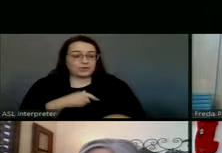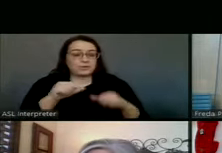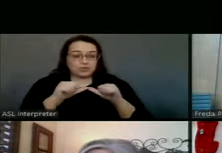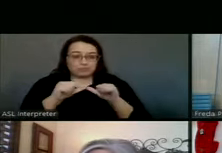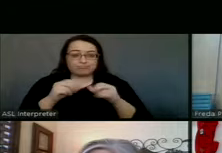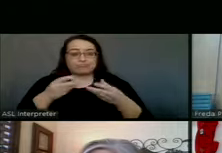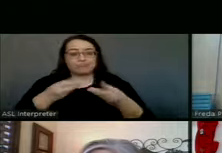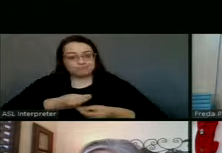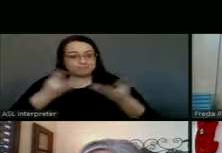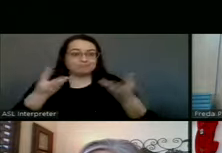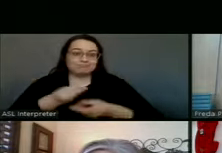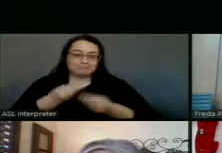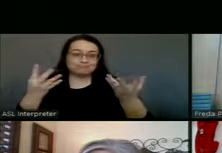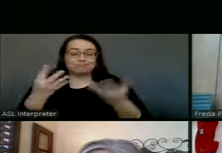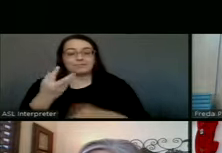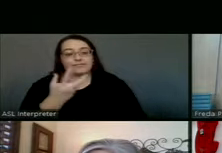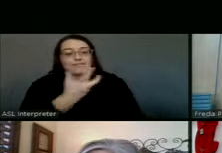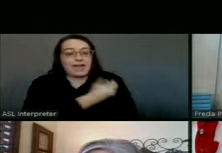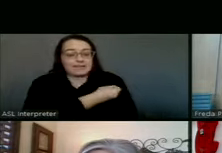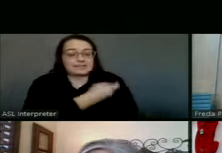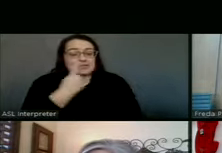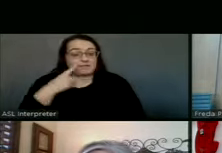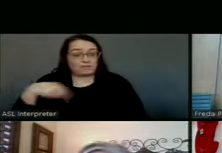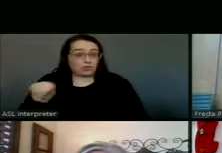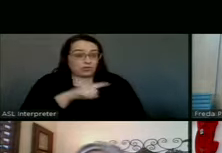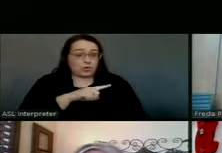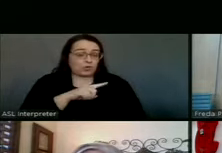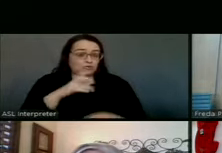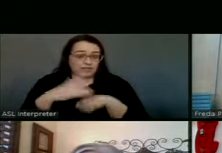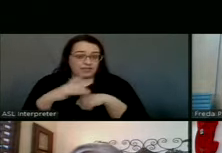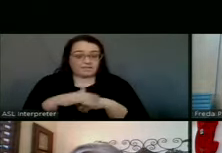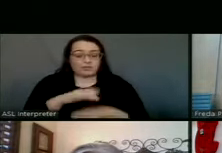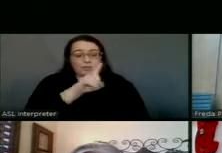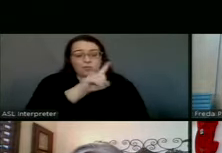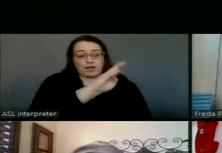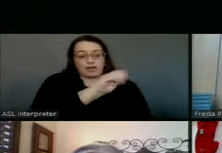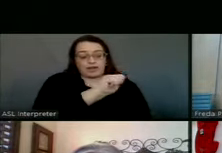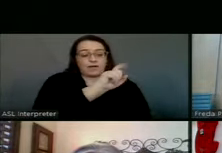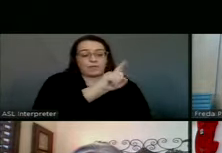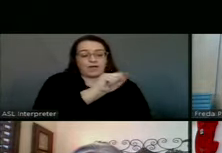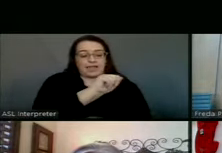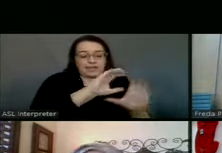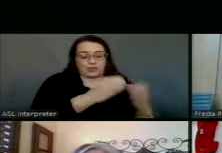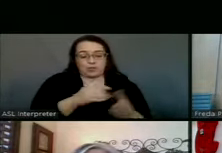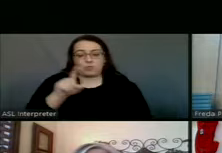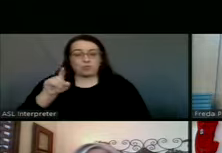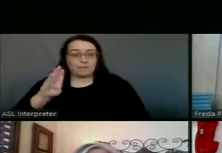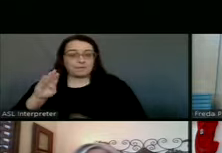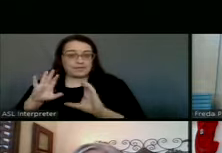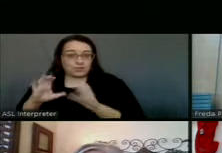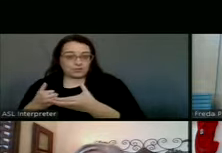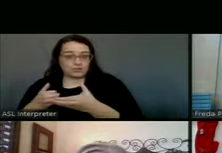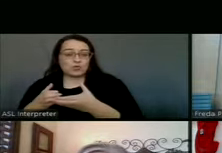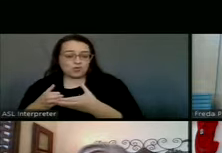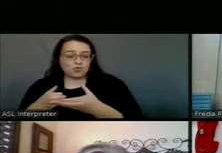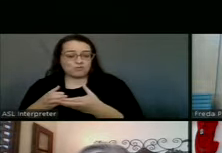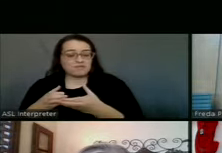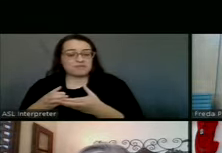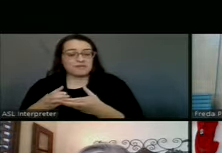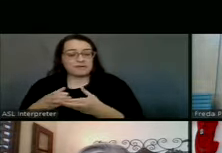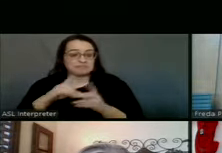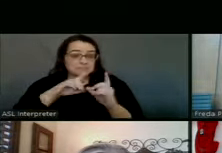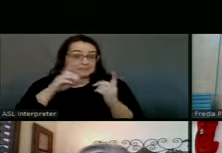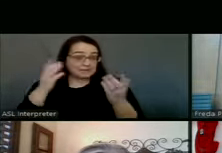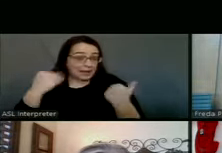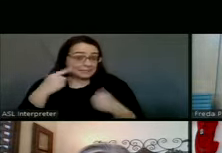vaccine to those people who qualify. So if you're in 1A, 1B, please come see us, and we'll talk about all of